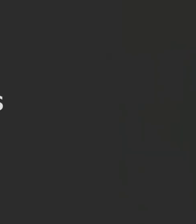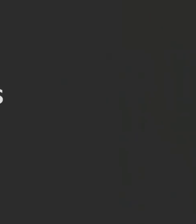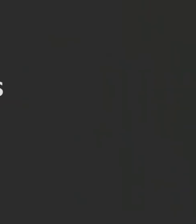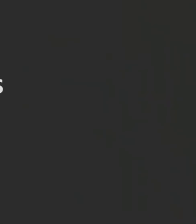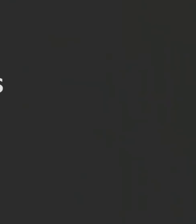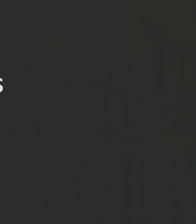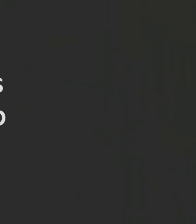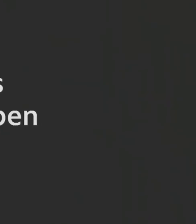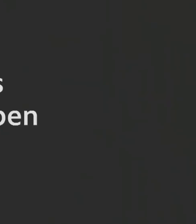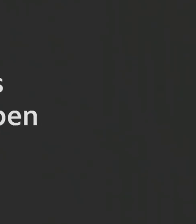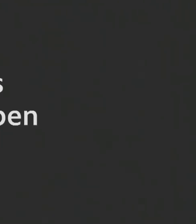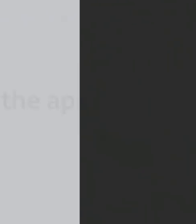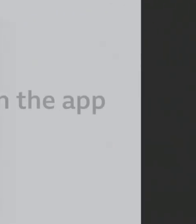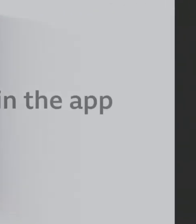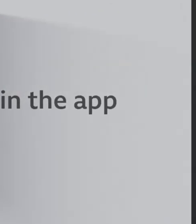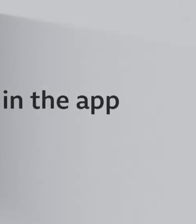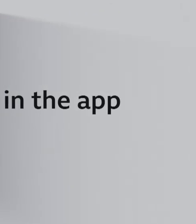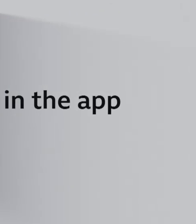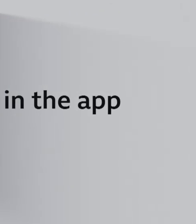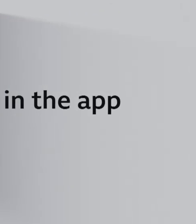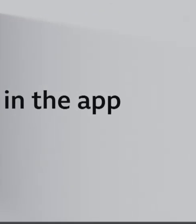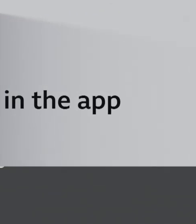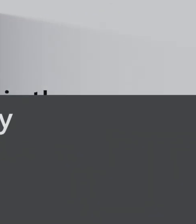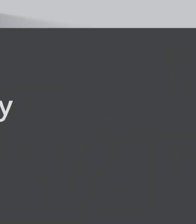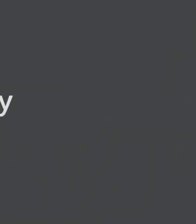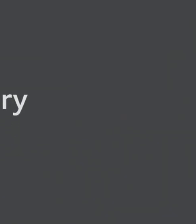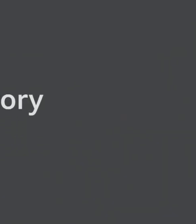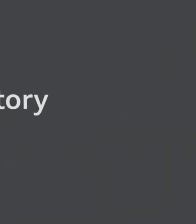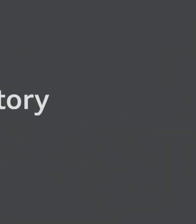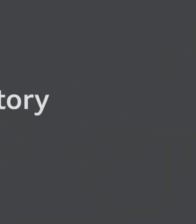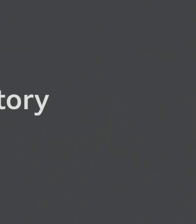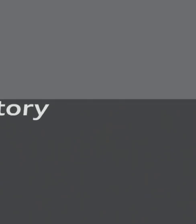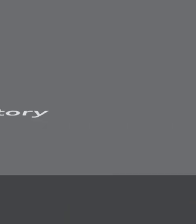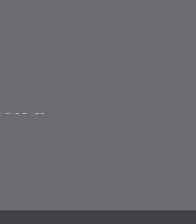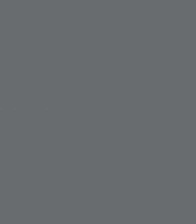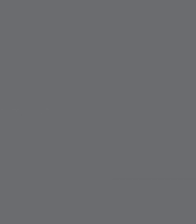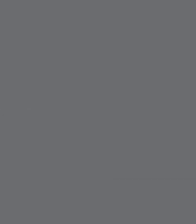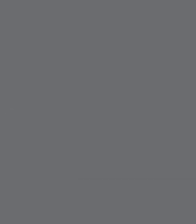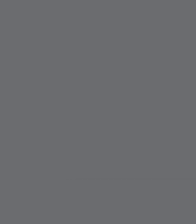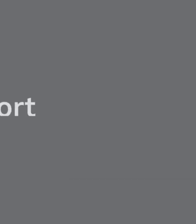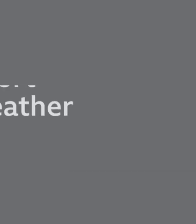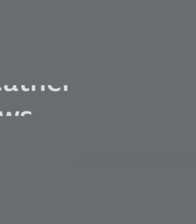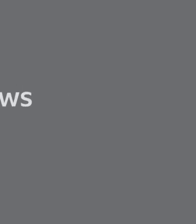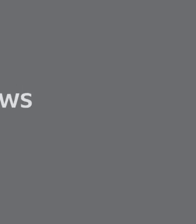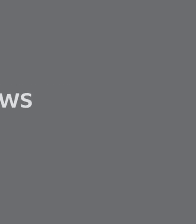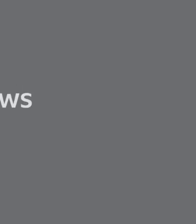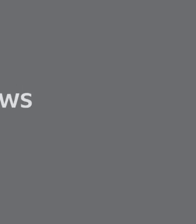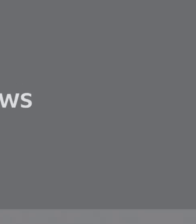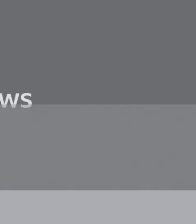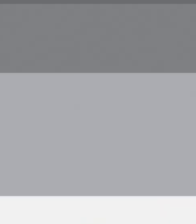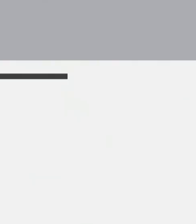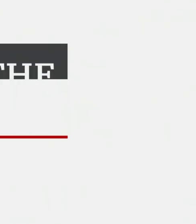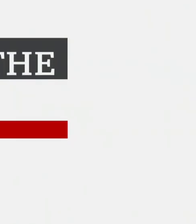See the headlines as they happen and watch BBC News live in the app and get the full story with bbc.co.uk